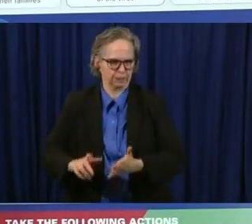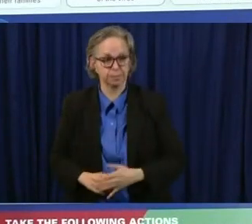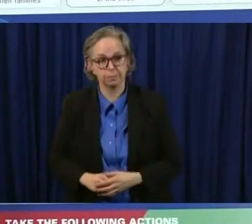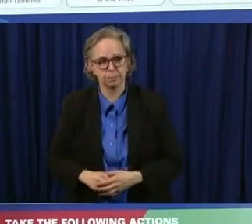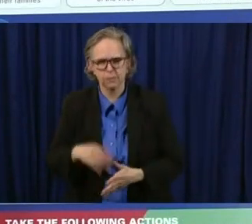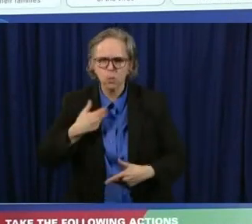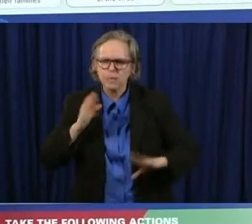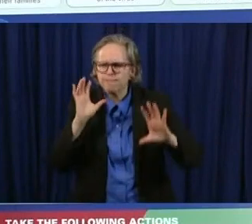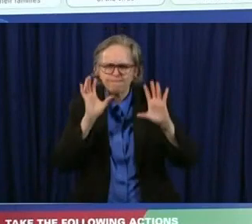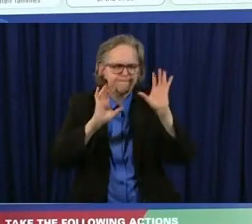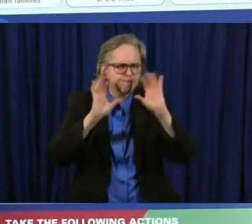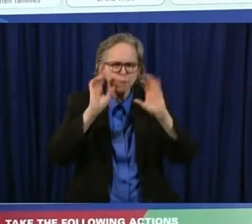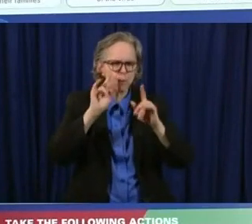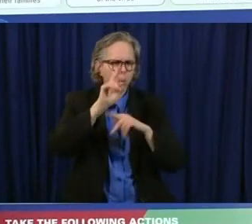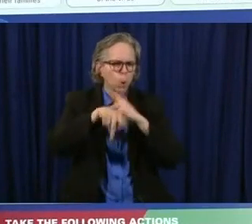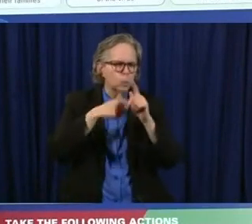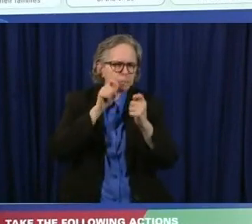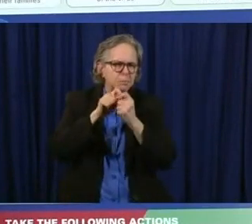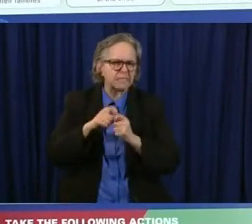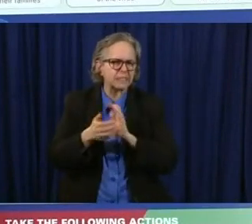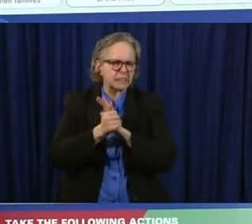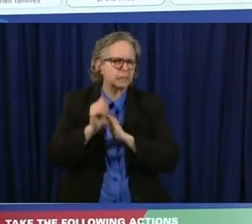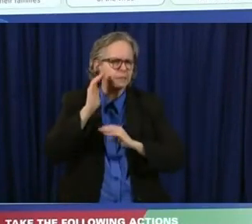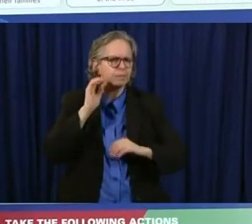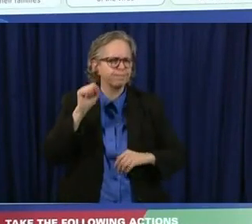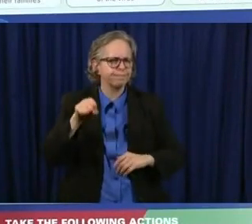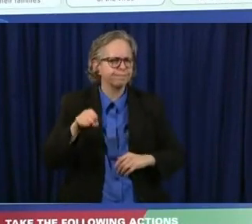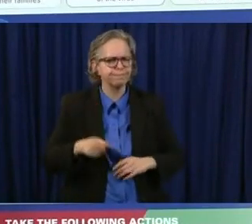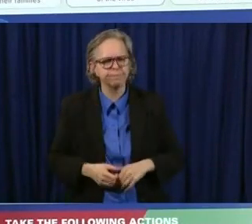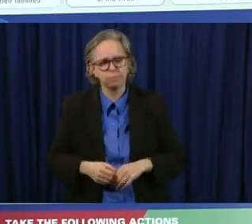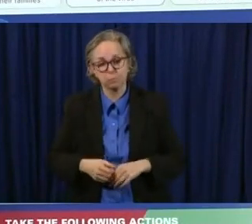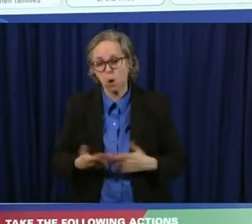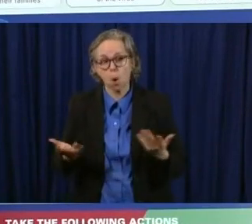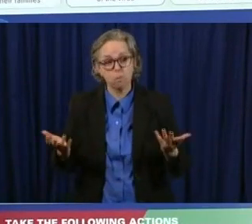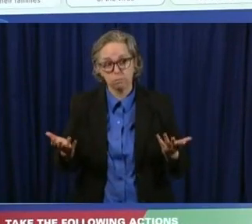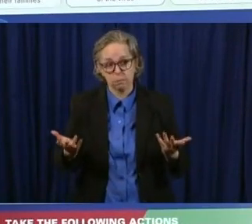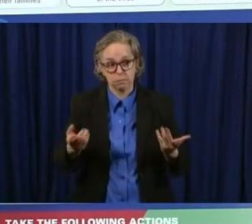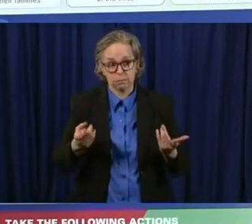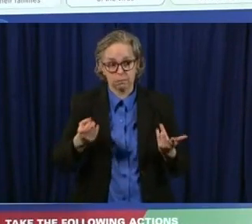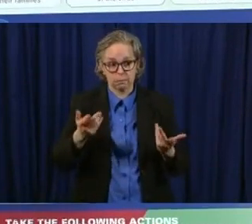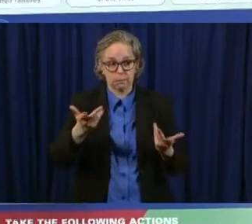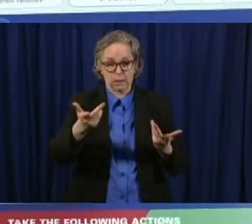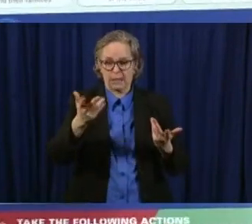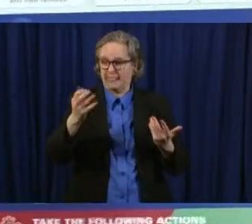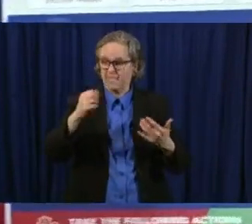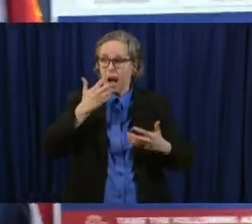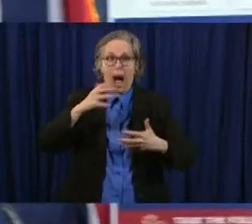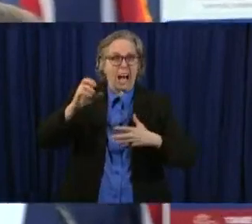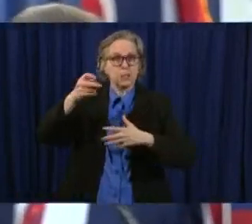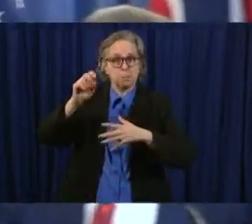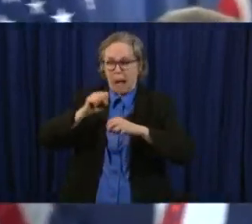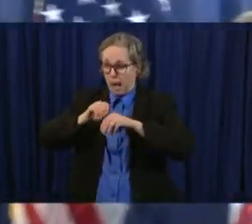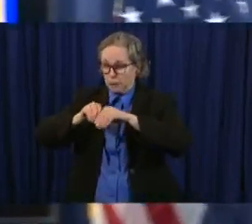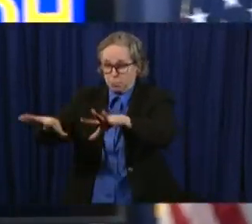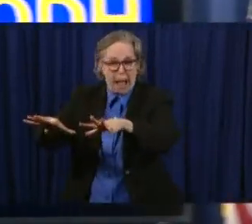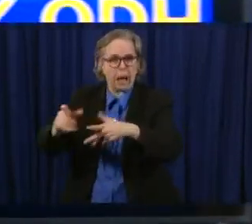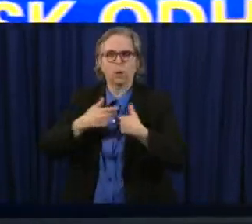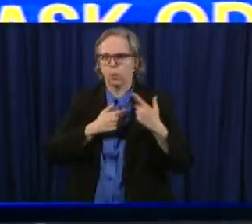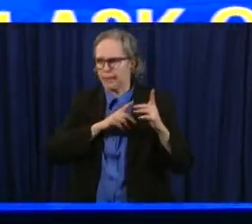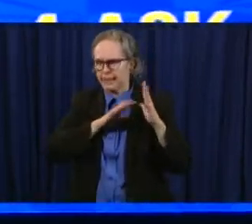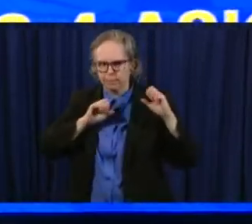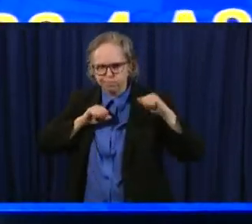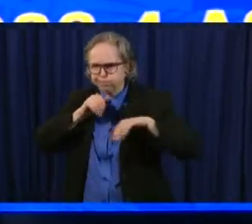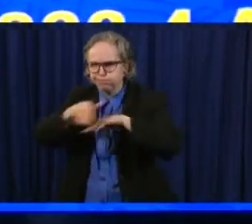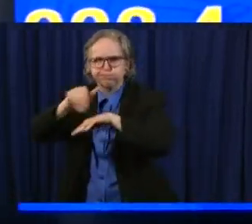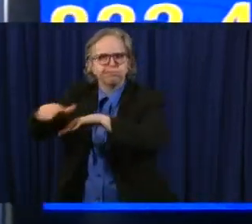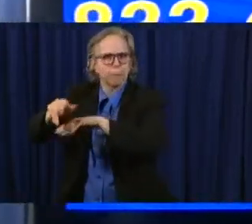as we hire people to surge in when we have hot spots in in one community or another dr acton anything i would just add